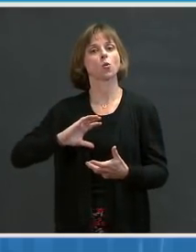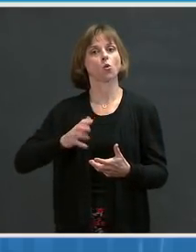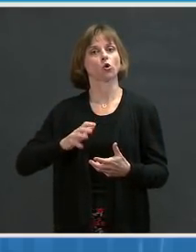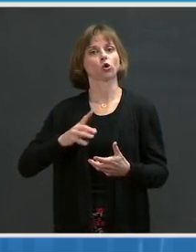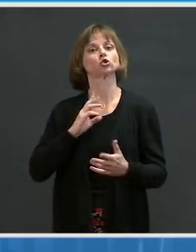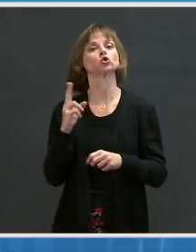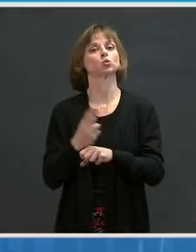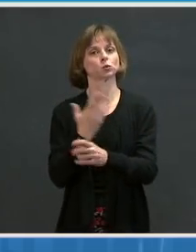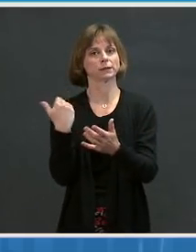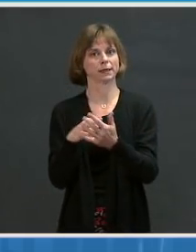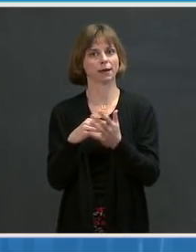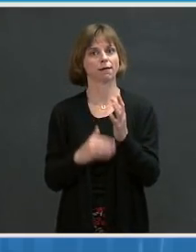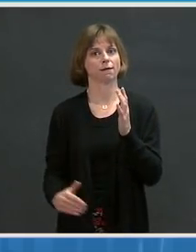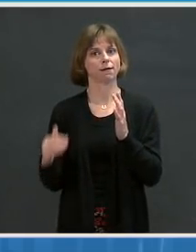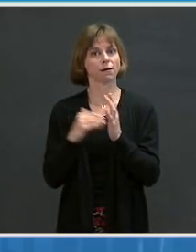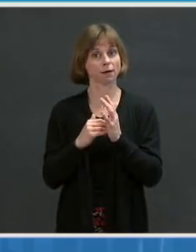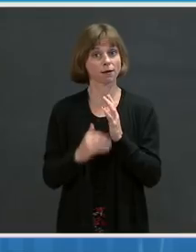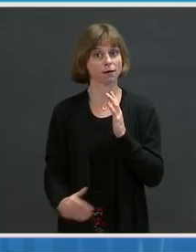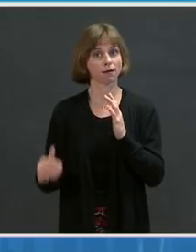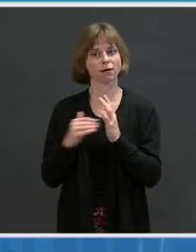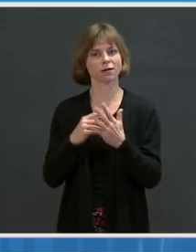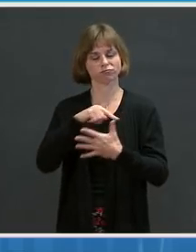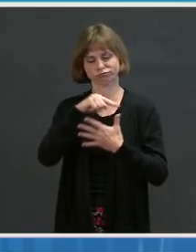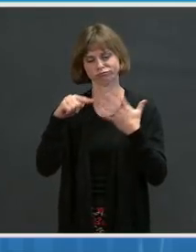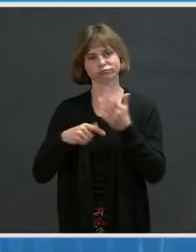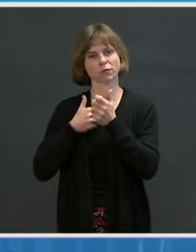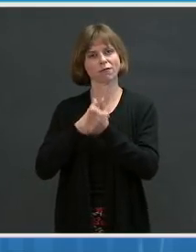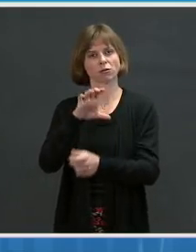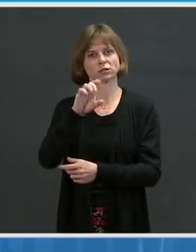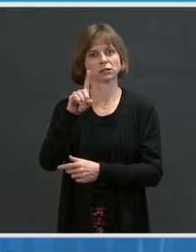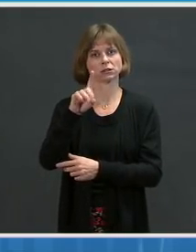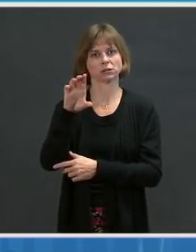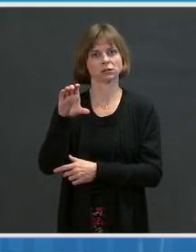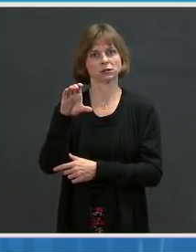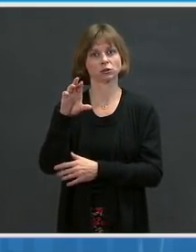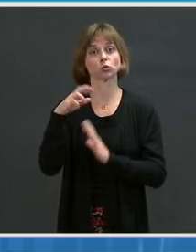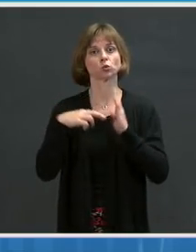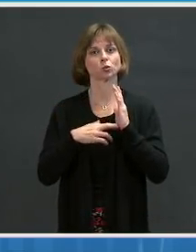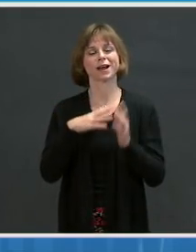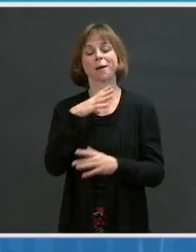all consistent with CDC guidance and all made in the USA.